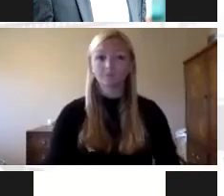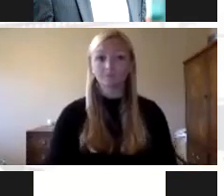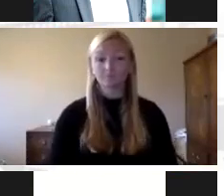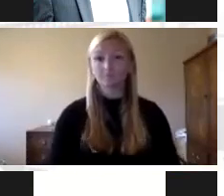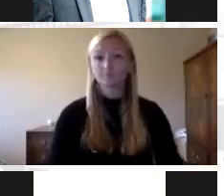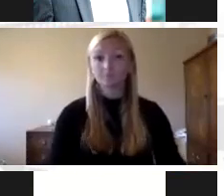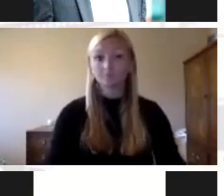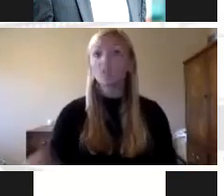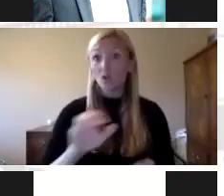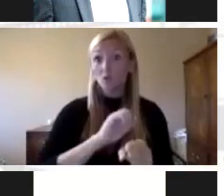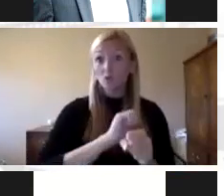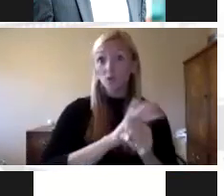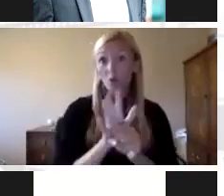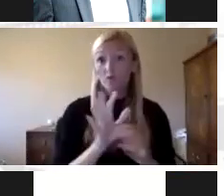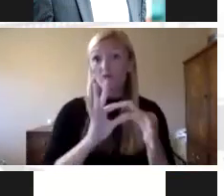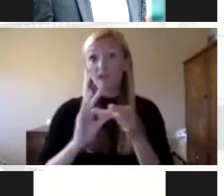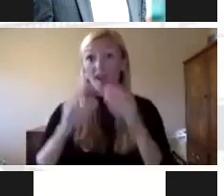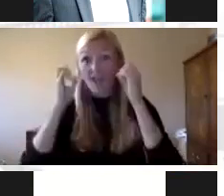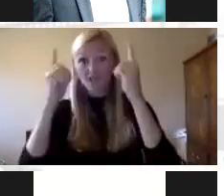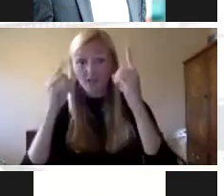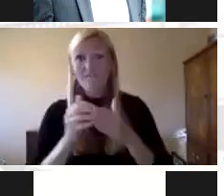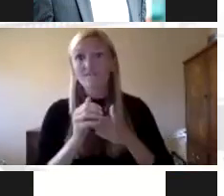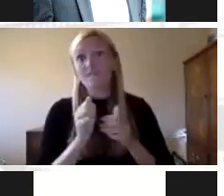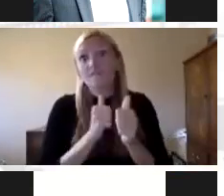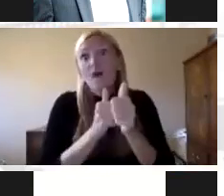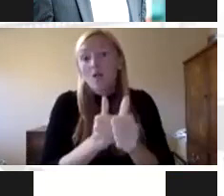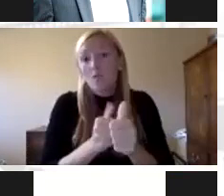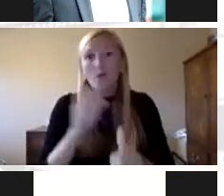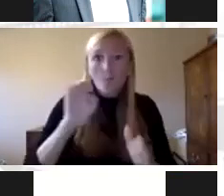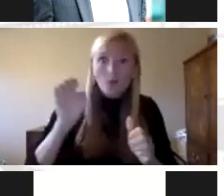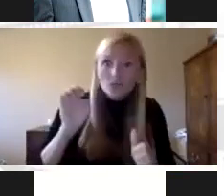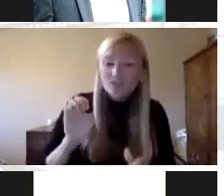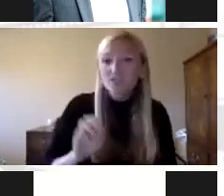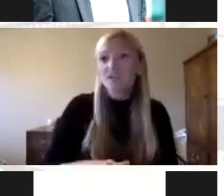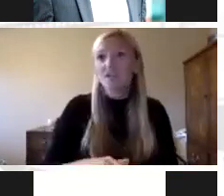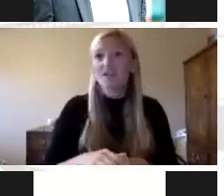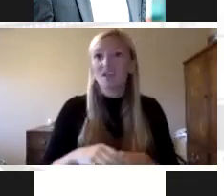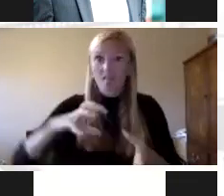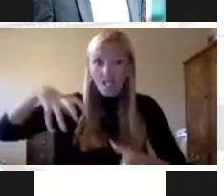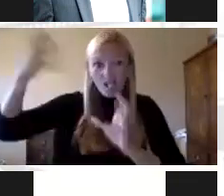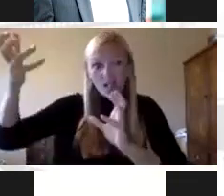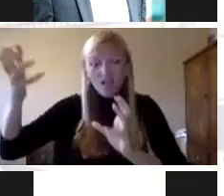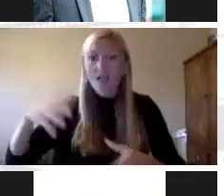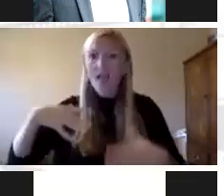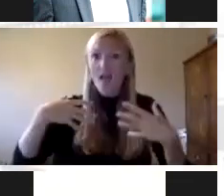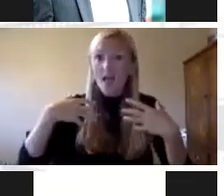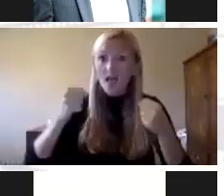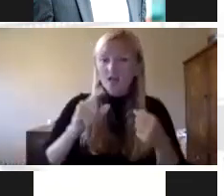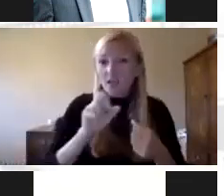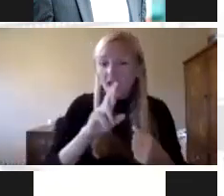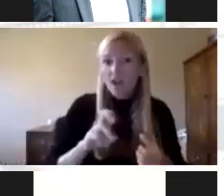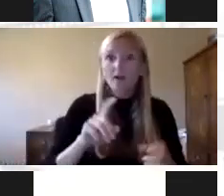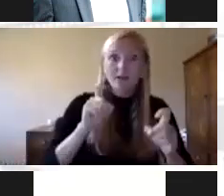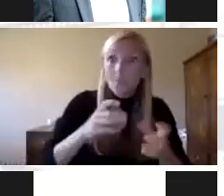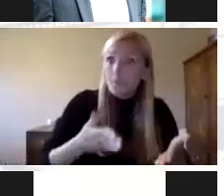we'll-19 emergency or disaster communities expect their schools to be operational health care organizations or to provide